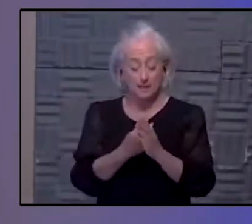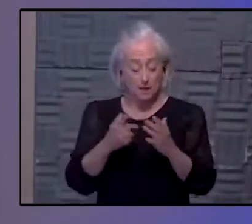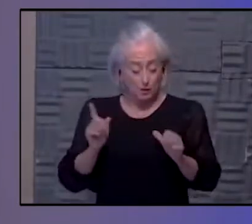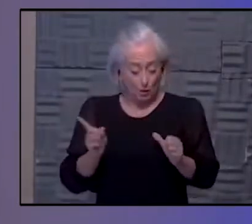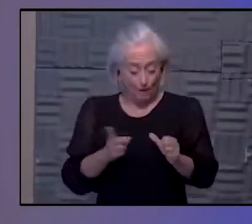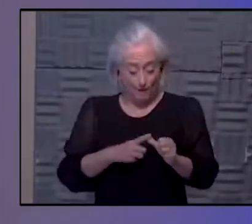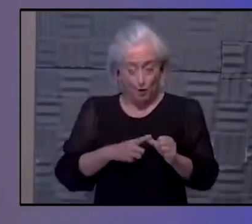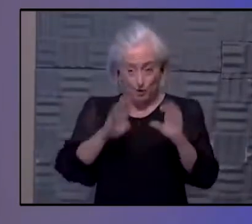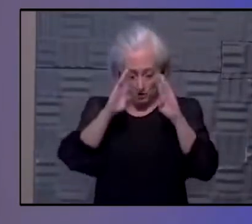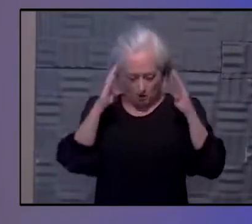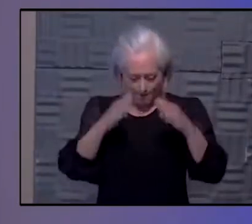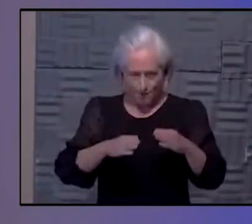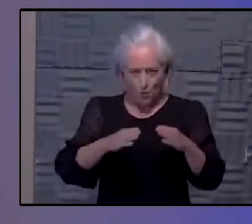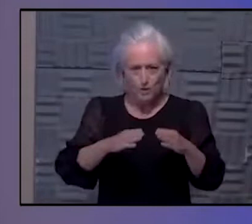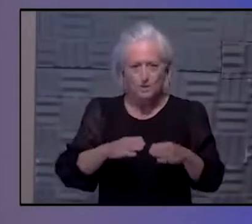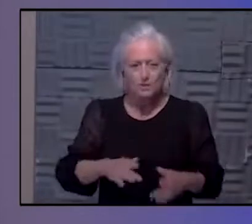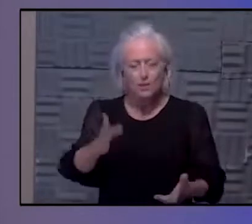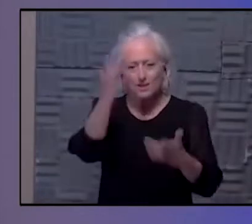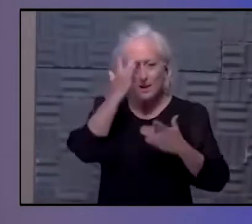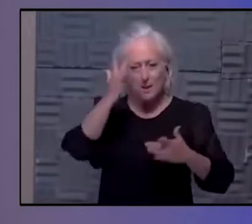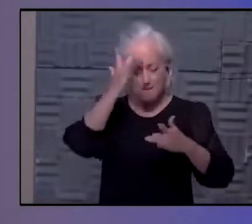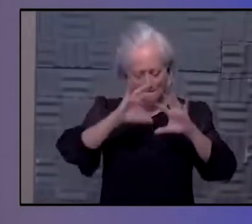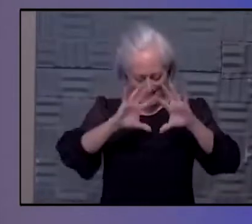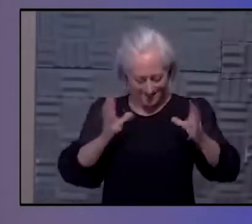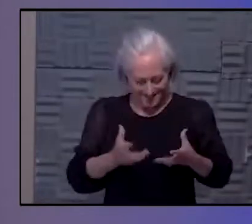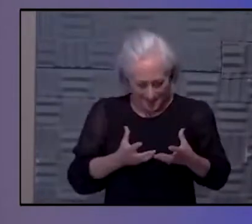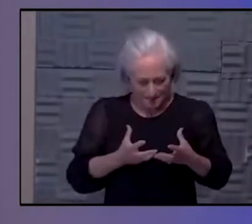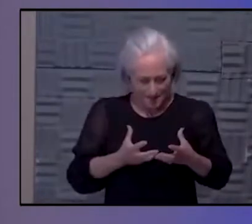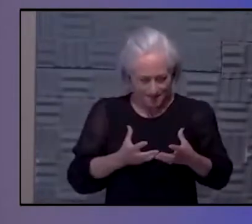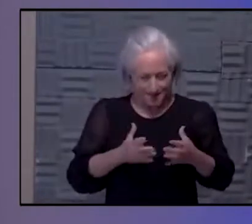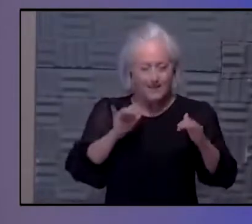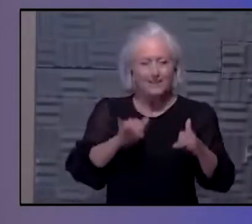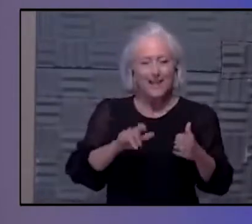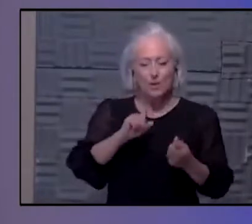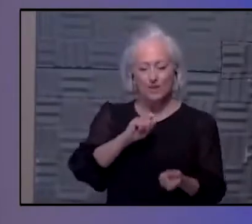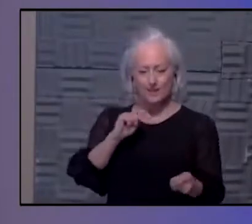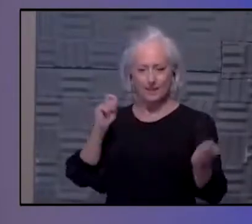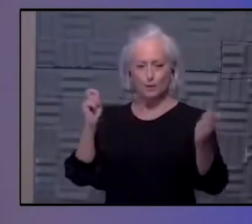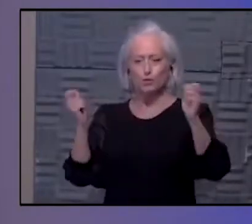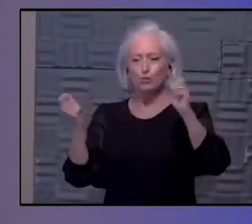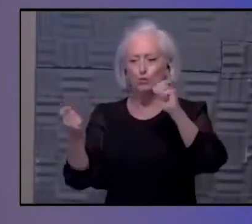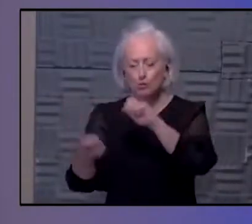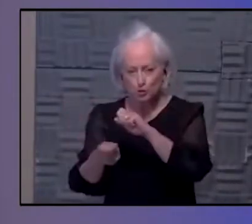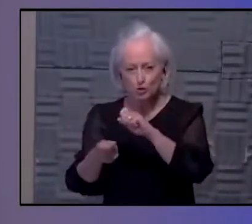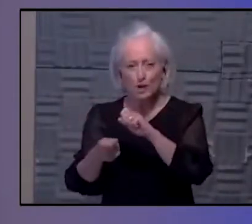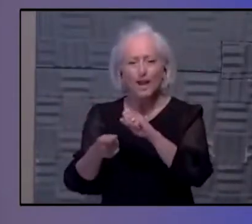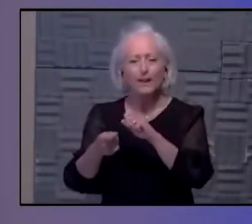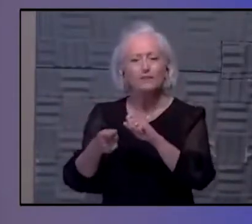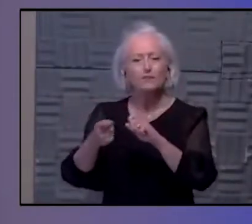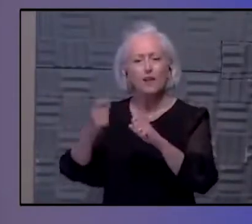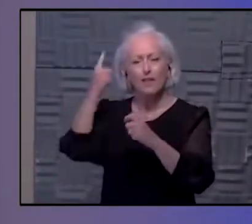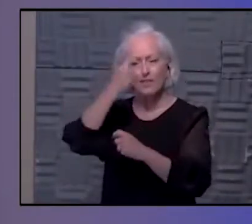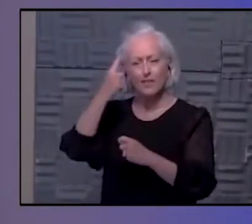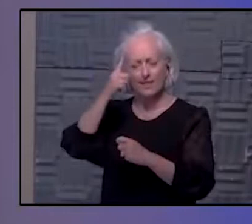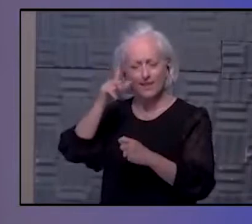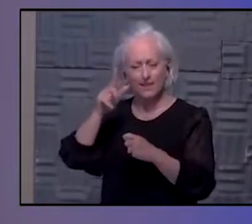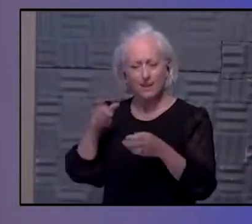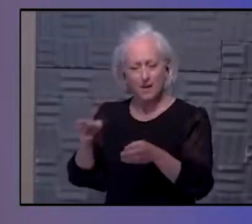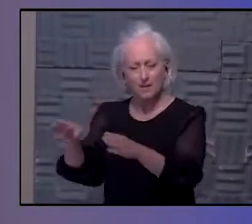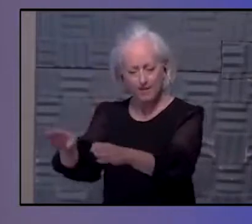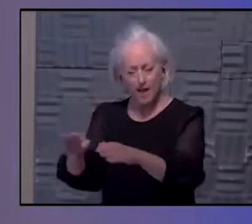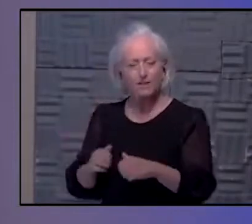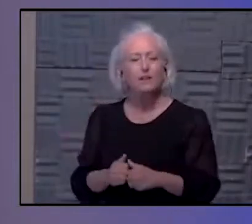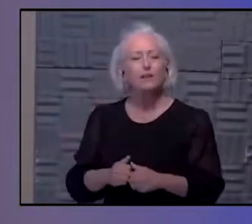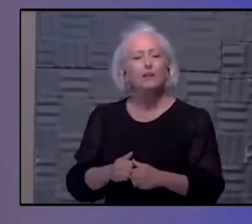to more of a steady-state operation, where we have vaccine available in a lot of places, where we have trusted community members informing